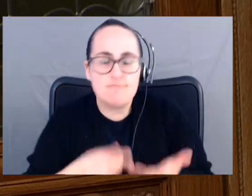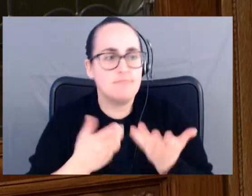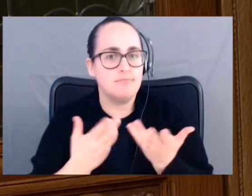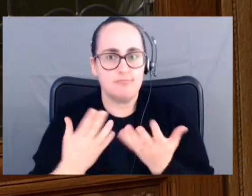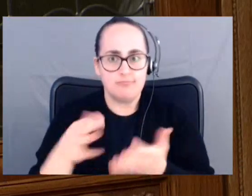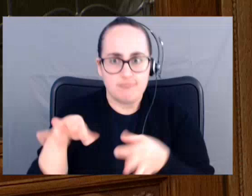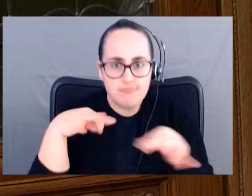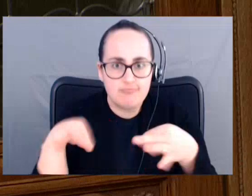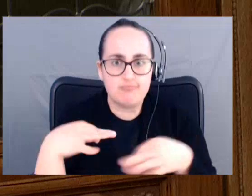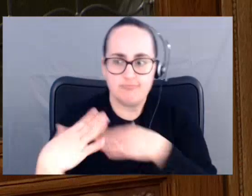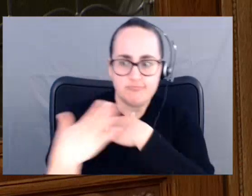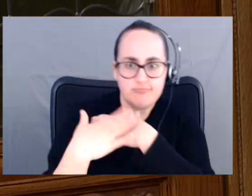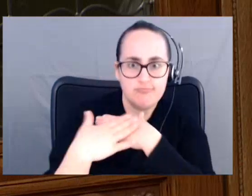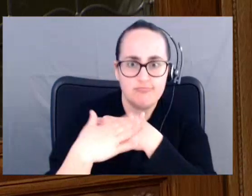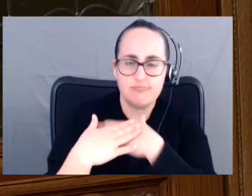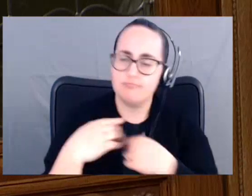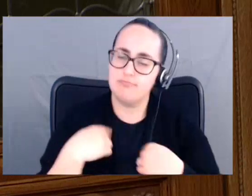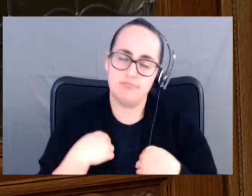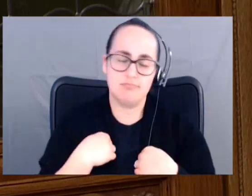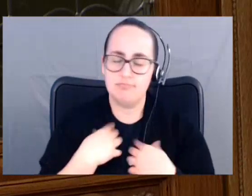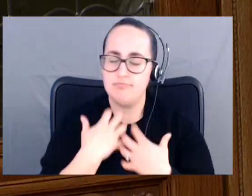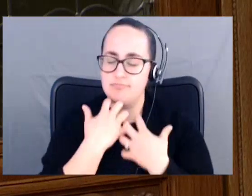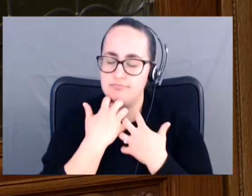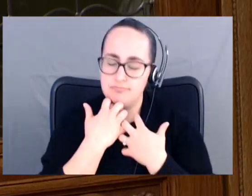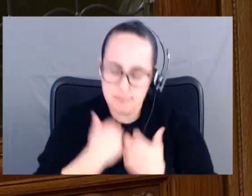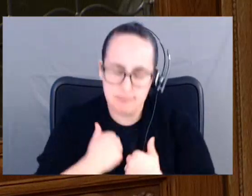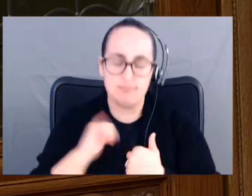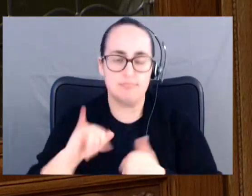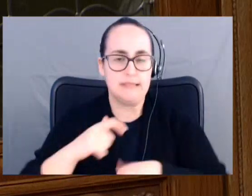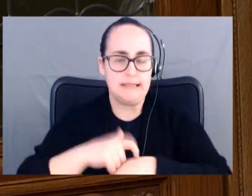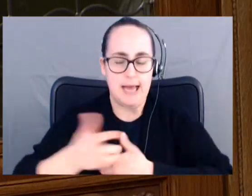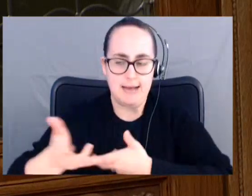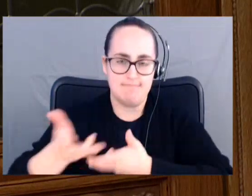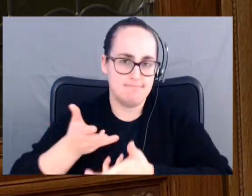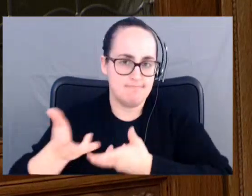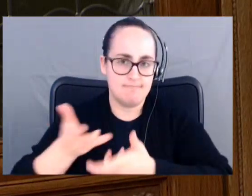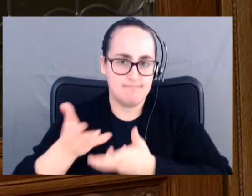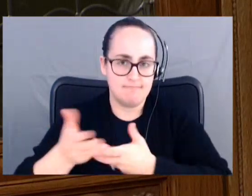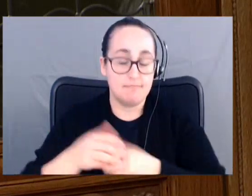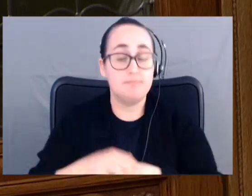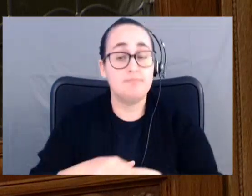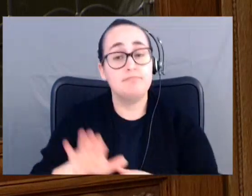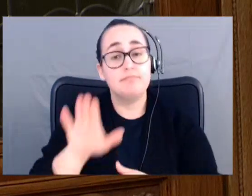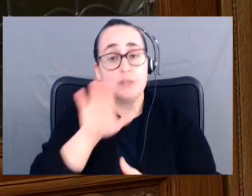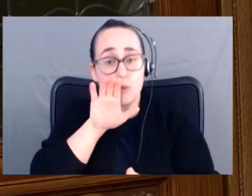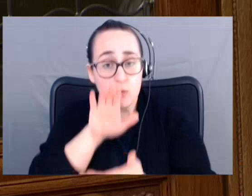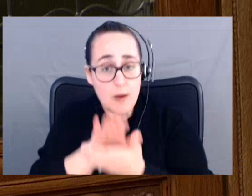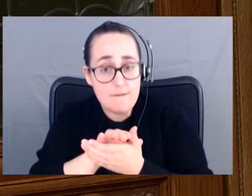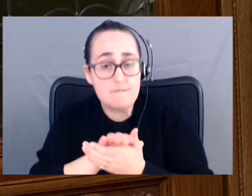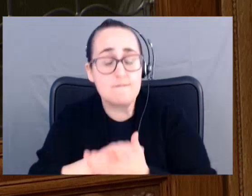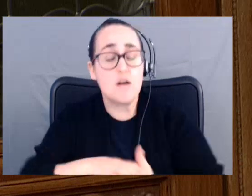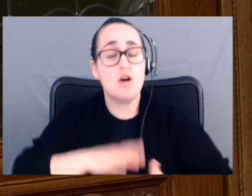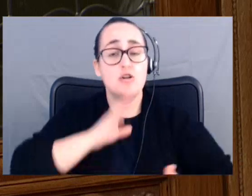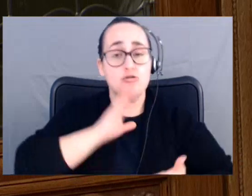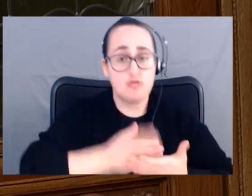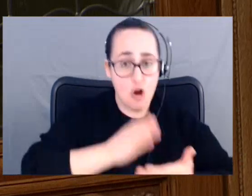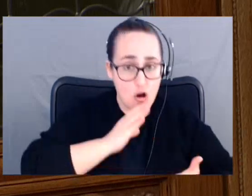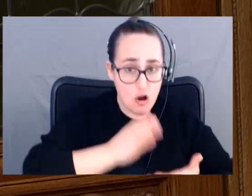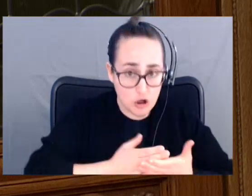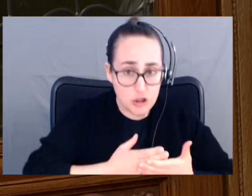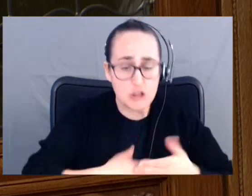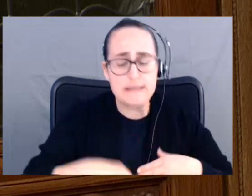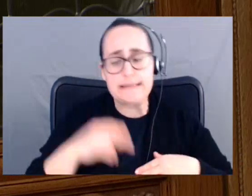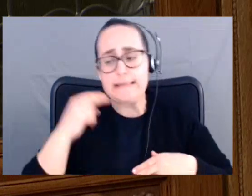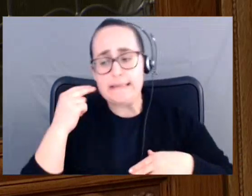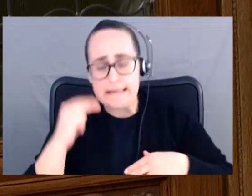me as we sat at his kitchen table. He is survived by his wife Beverly, daughters Rhonda and Pauline, niece Michelle and grandchildren